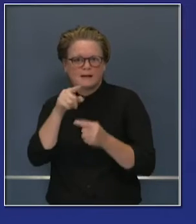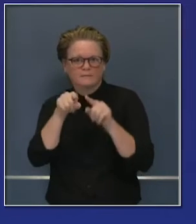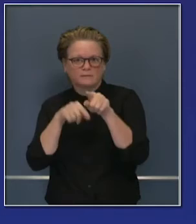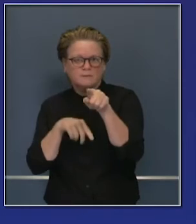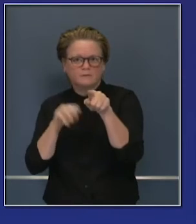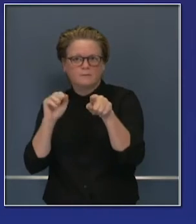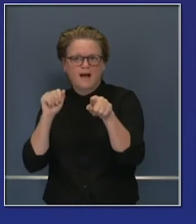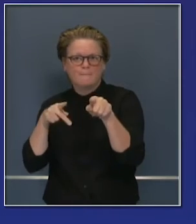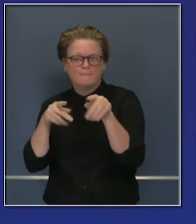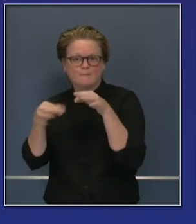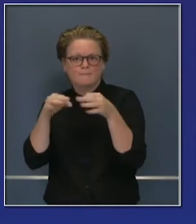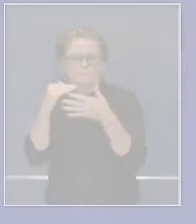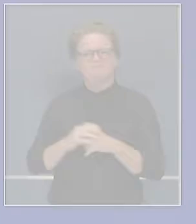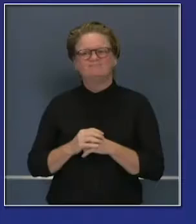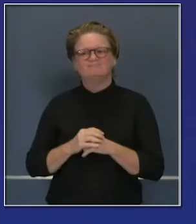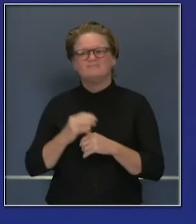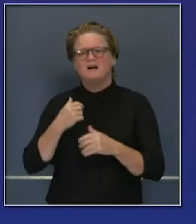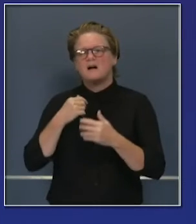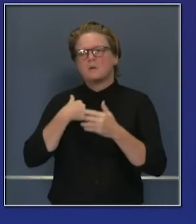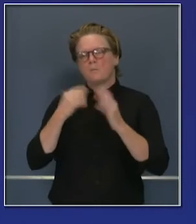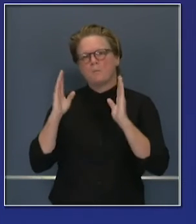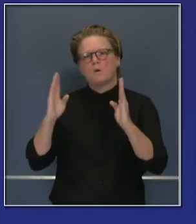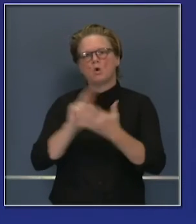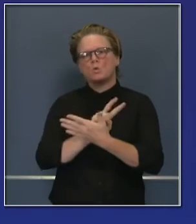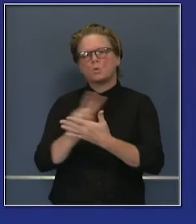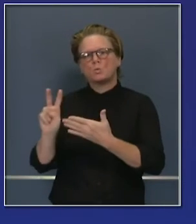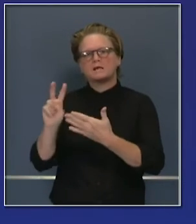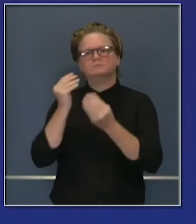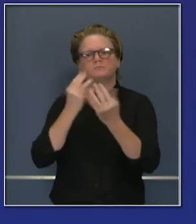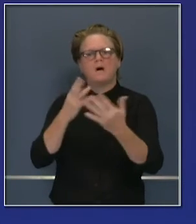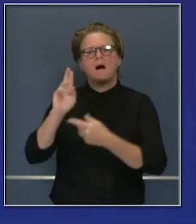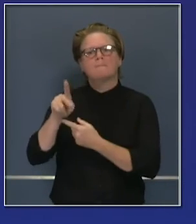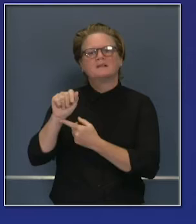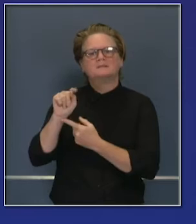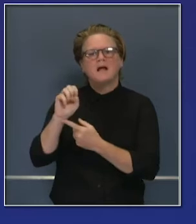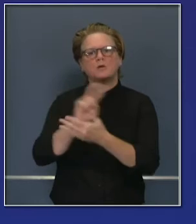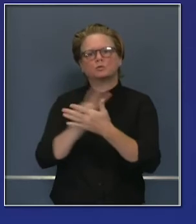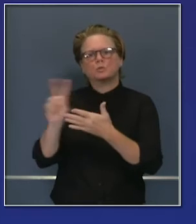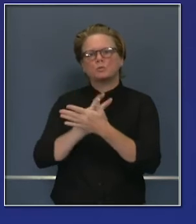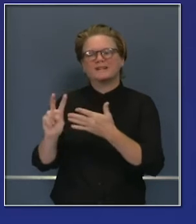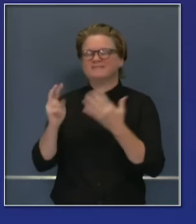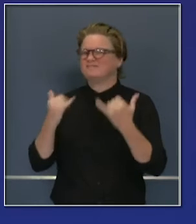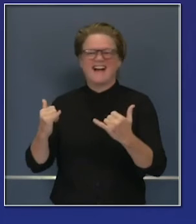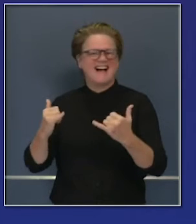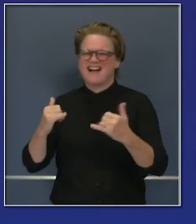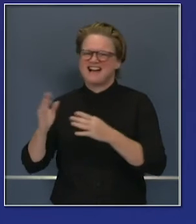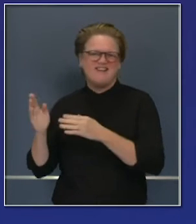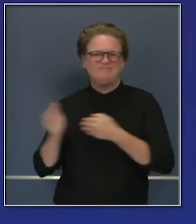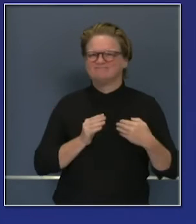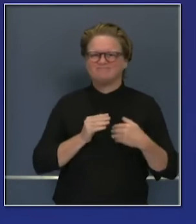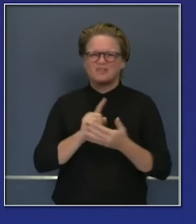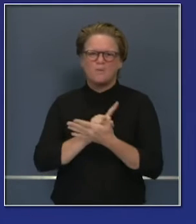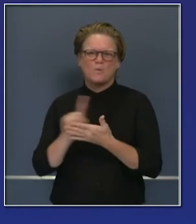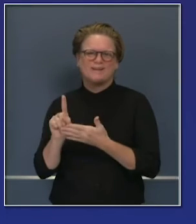purple all up and down the state. As you may recall, we collect data, we adjudicate the data